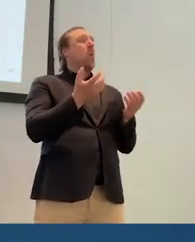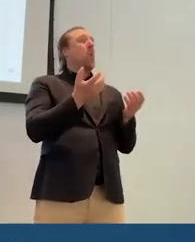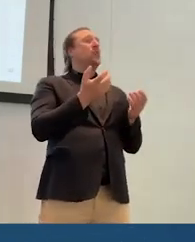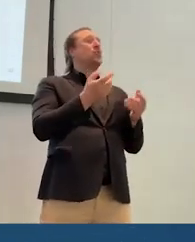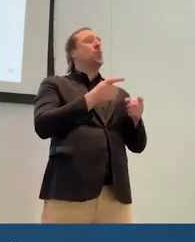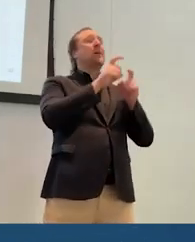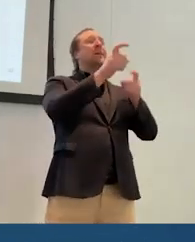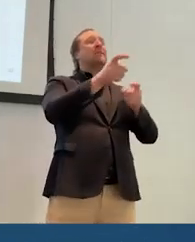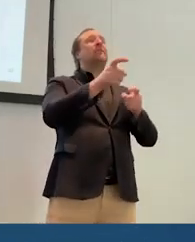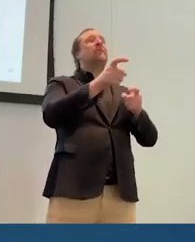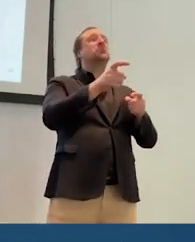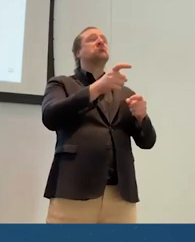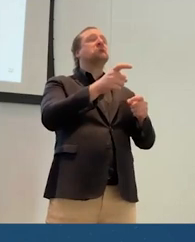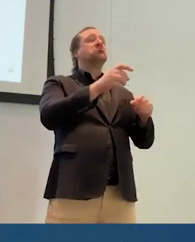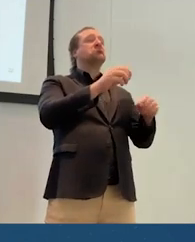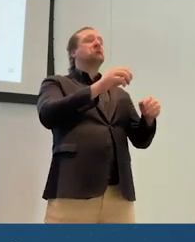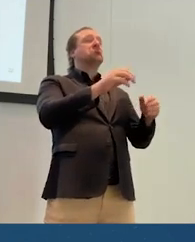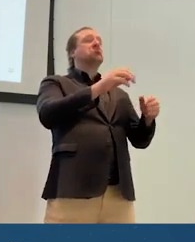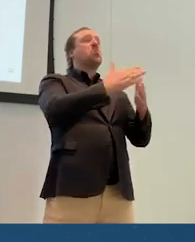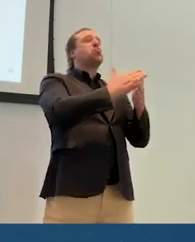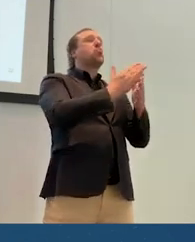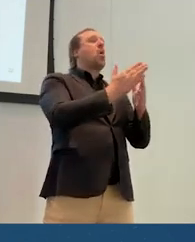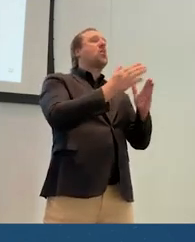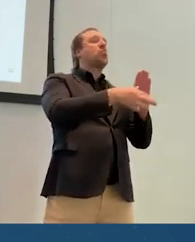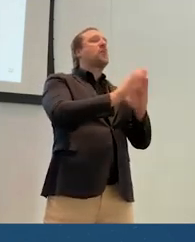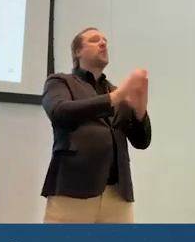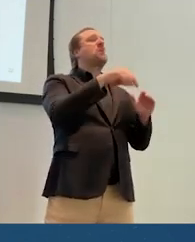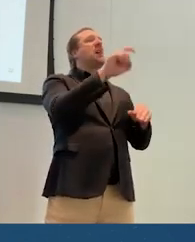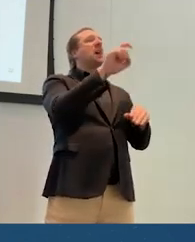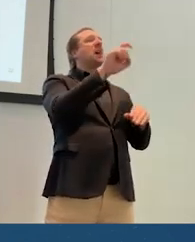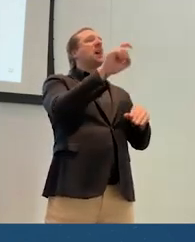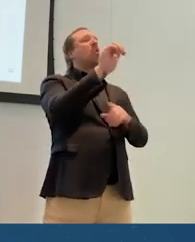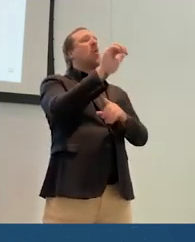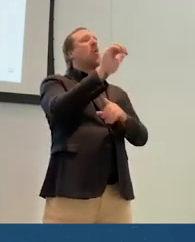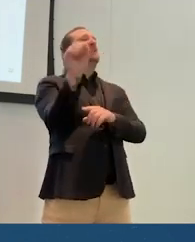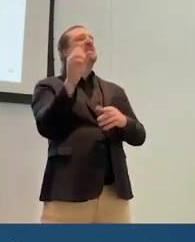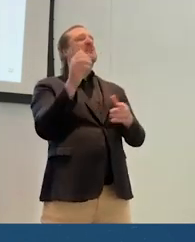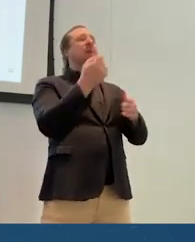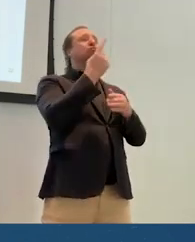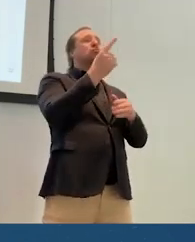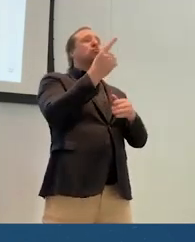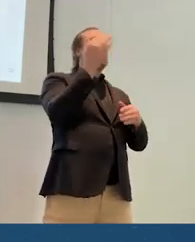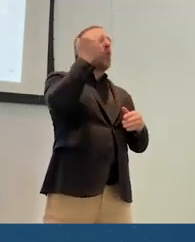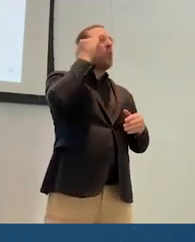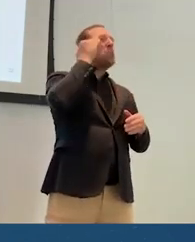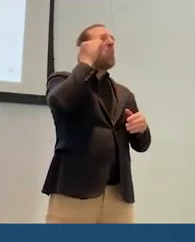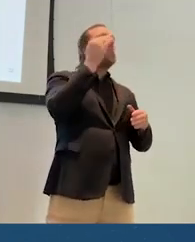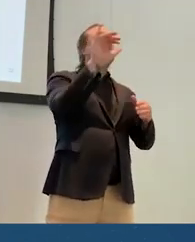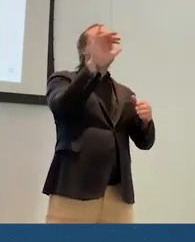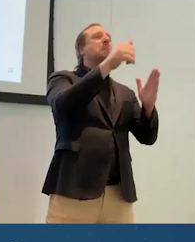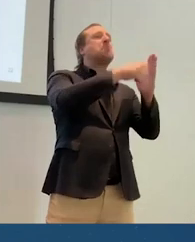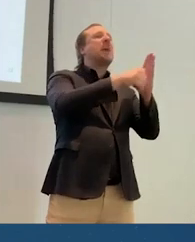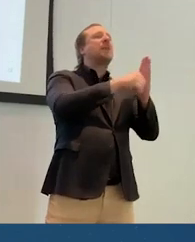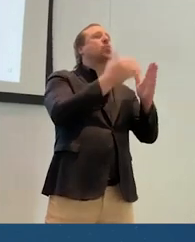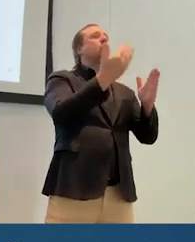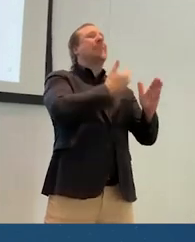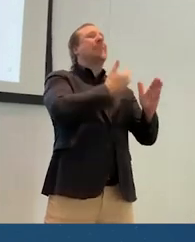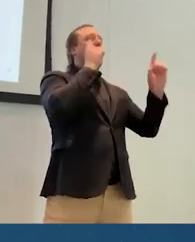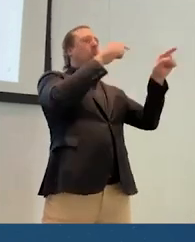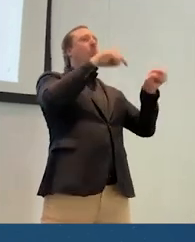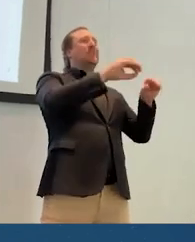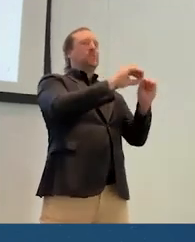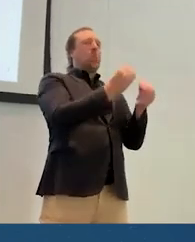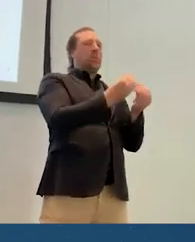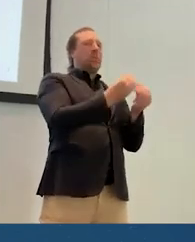wanted to give an overview of XR Access and also to make sure that everyone's on the same page as far as our goals and also